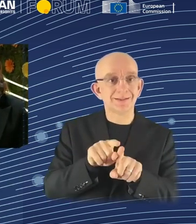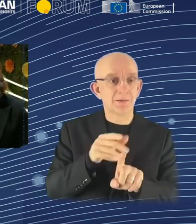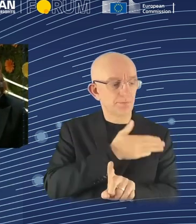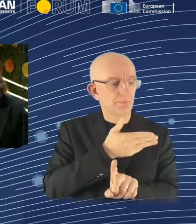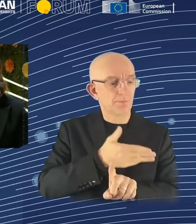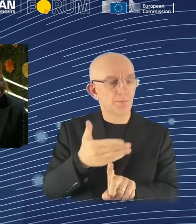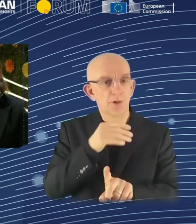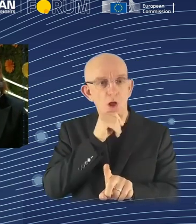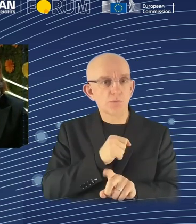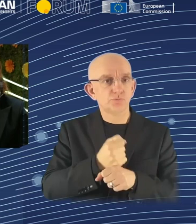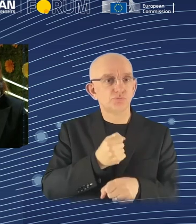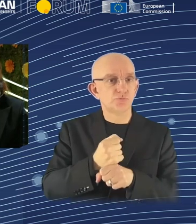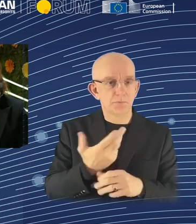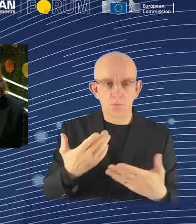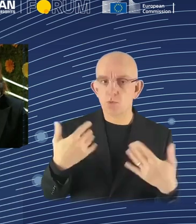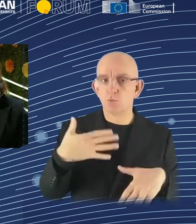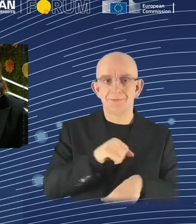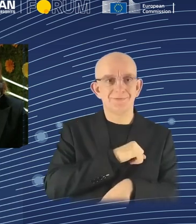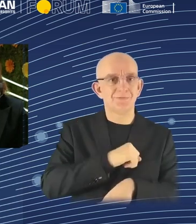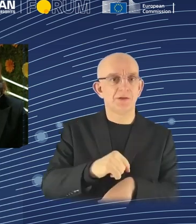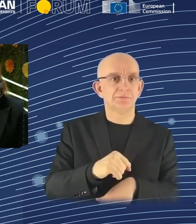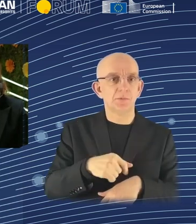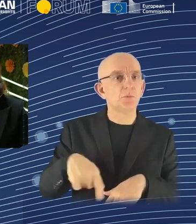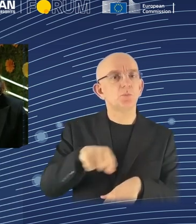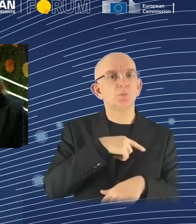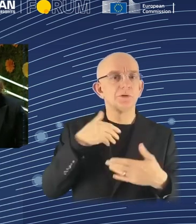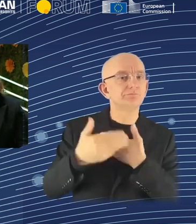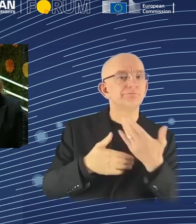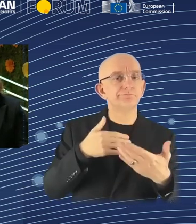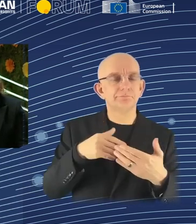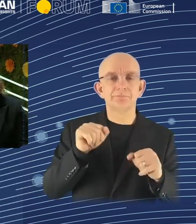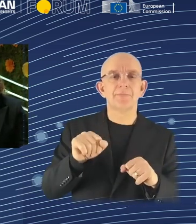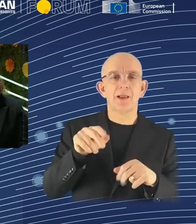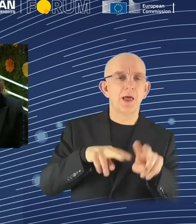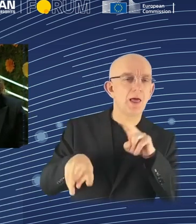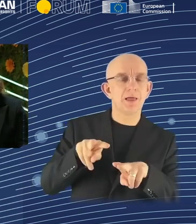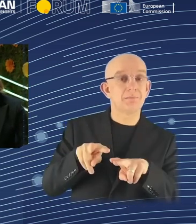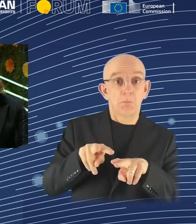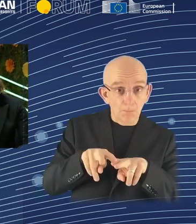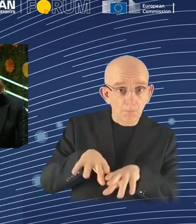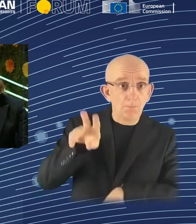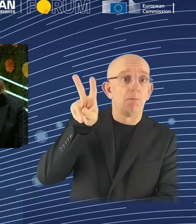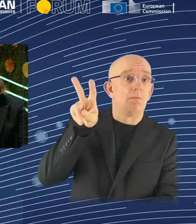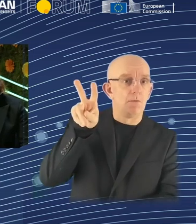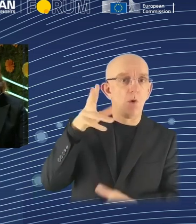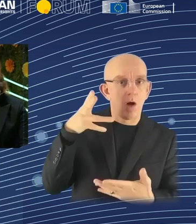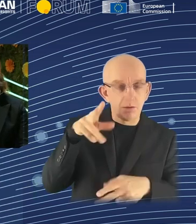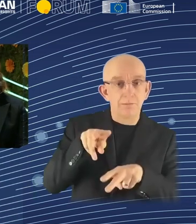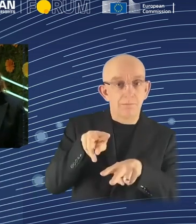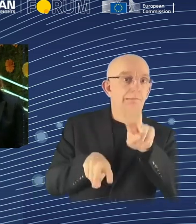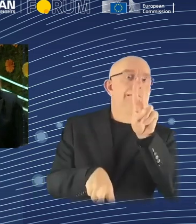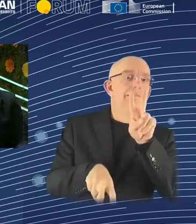2014. So, nearly 10 years ago, people were saying that the self-driving car will be, you know, for sale